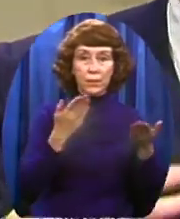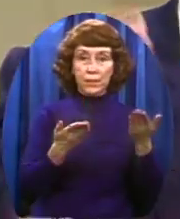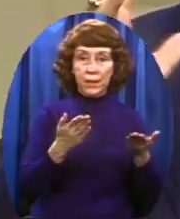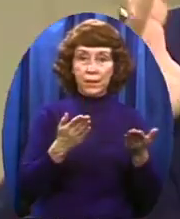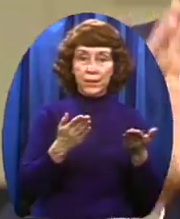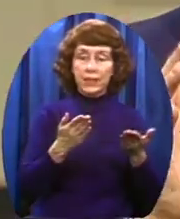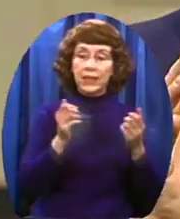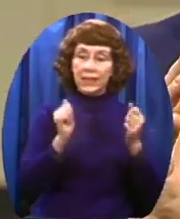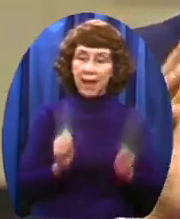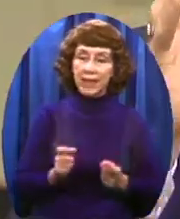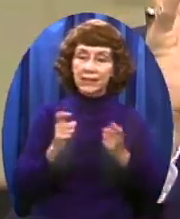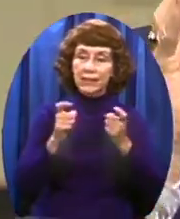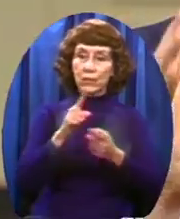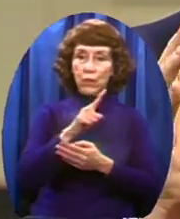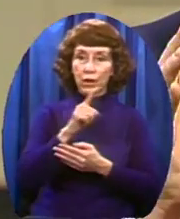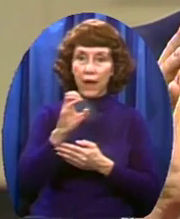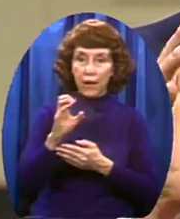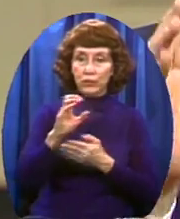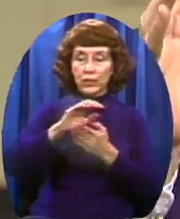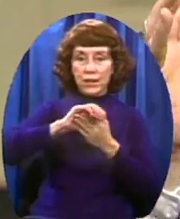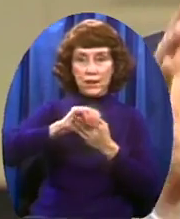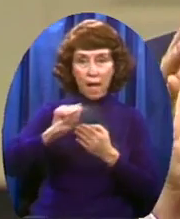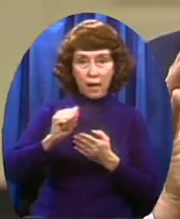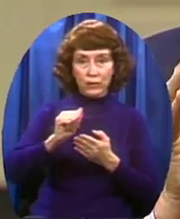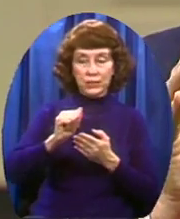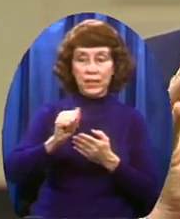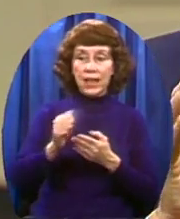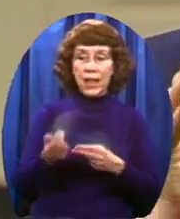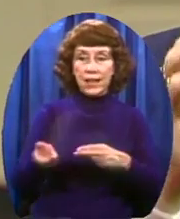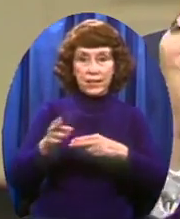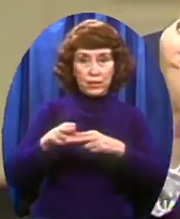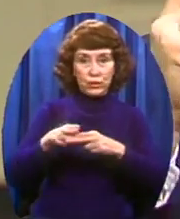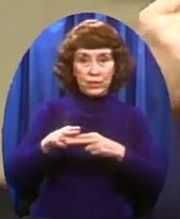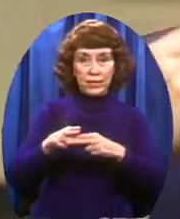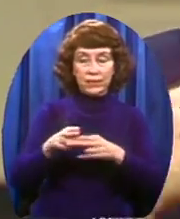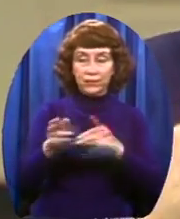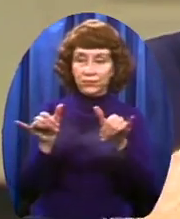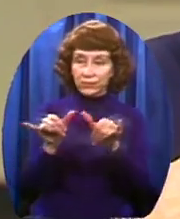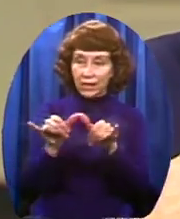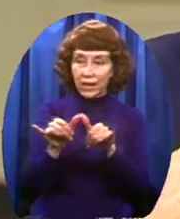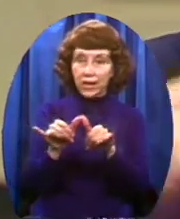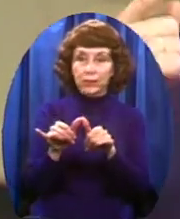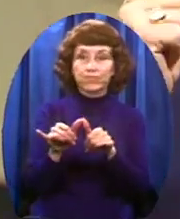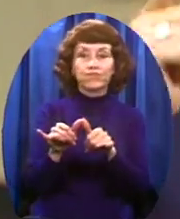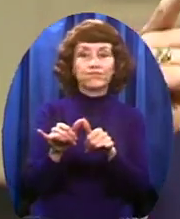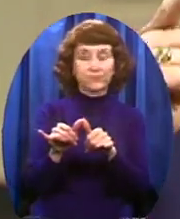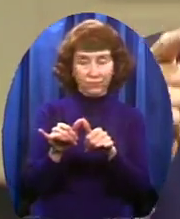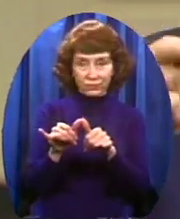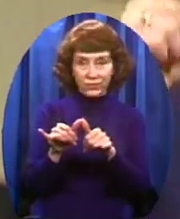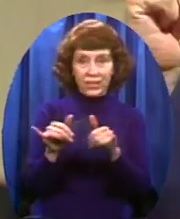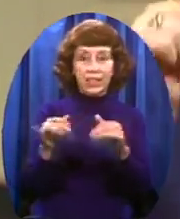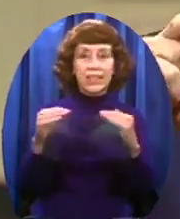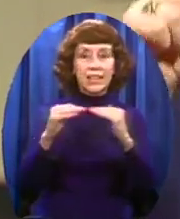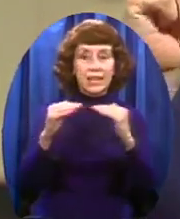not suggesting what you should send All I want you to do is pray What will God have me to do to help Jerry Falwell preach the